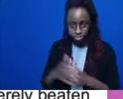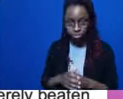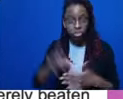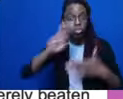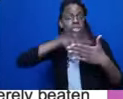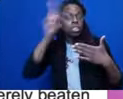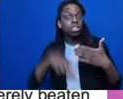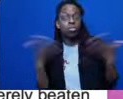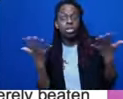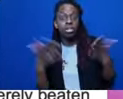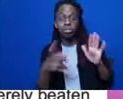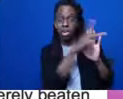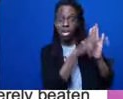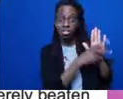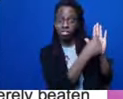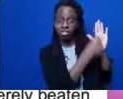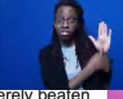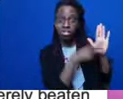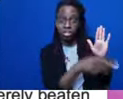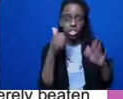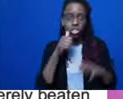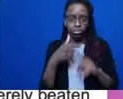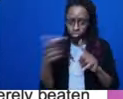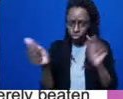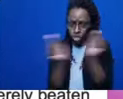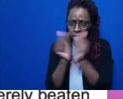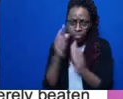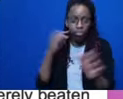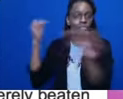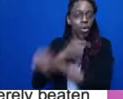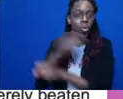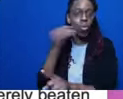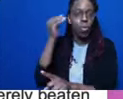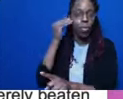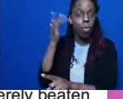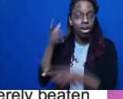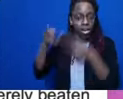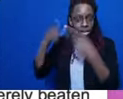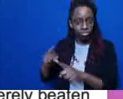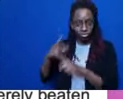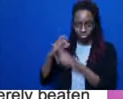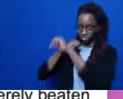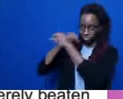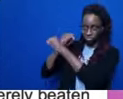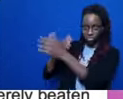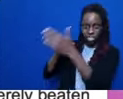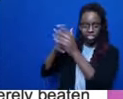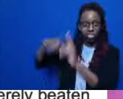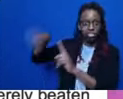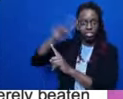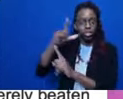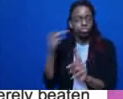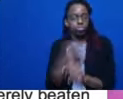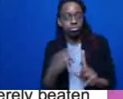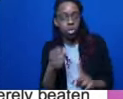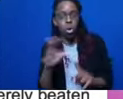defending themselves against victimization or as part of a pattern of violence among family members. 84%